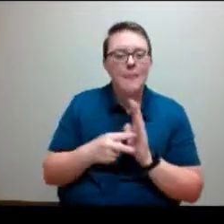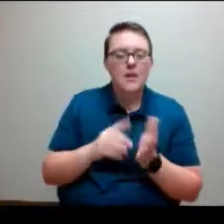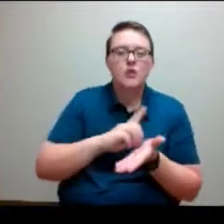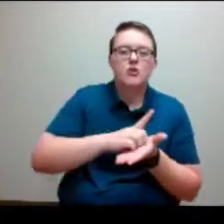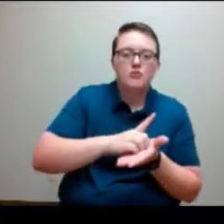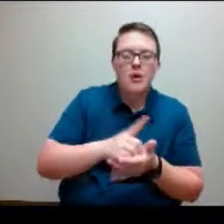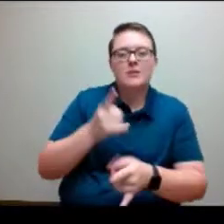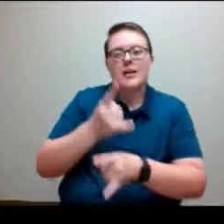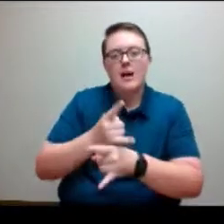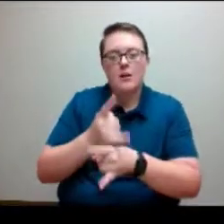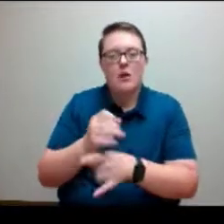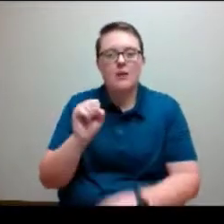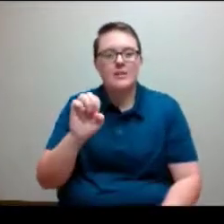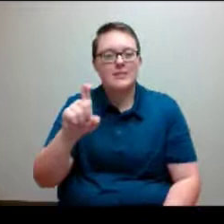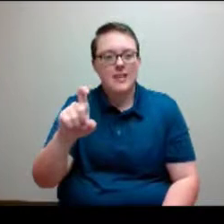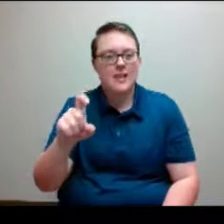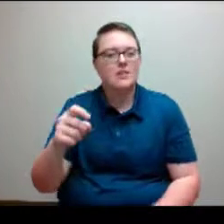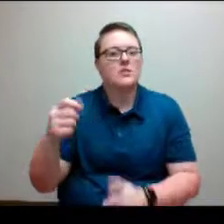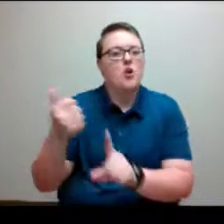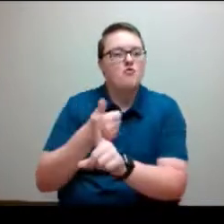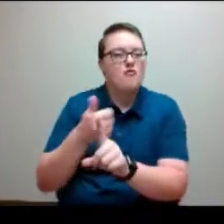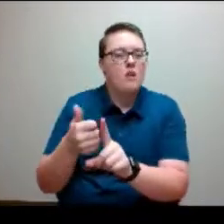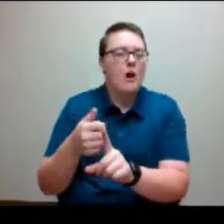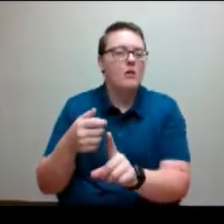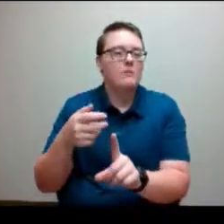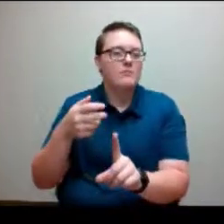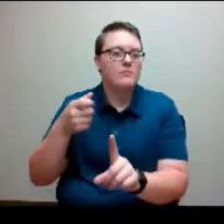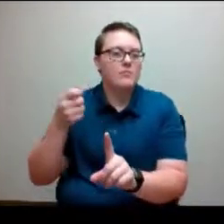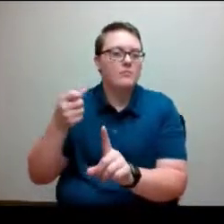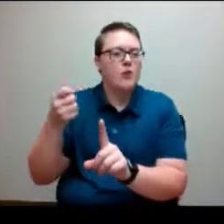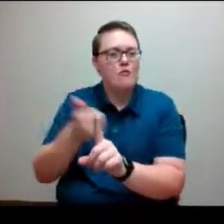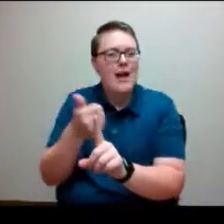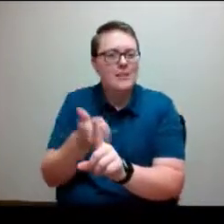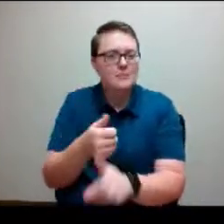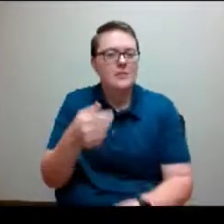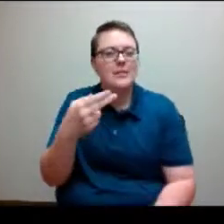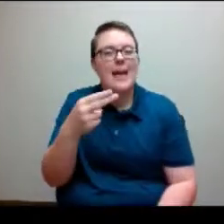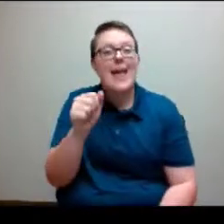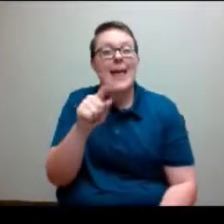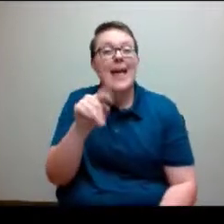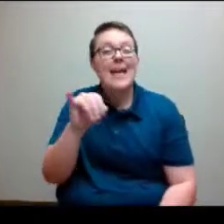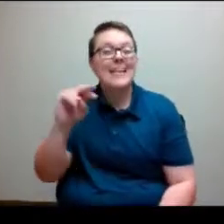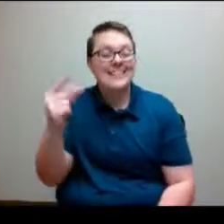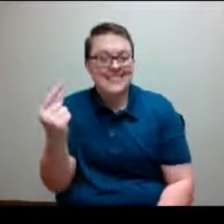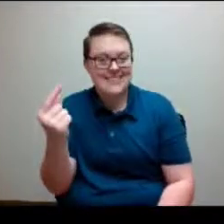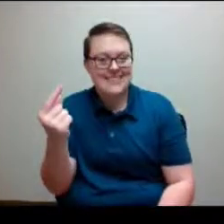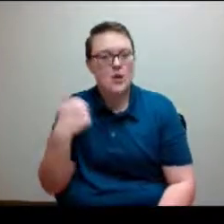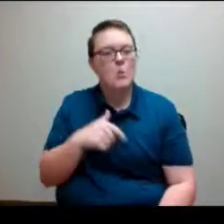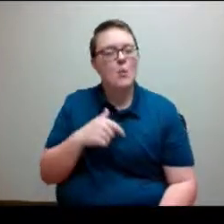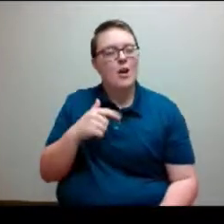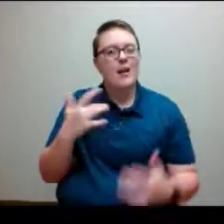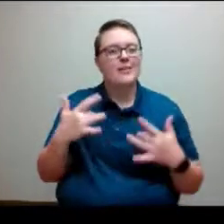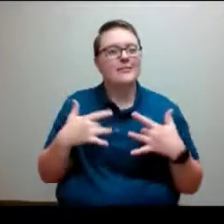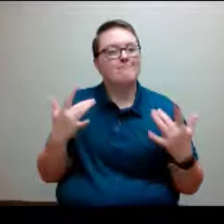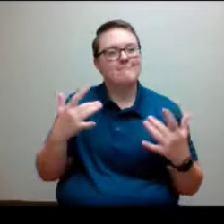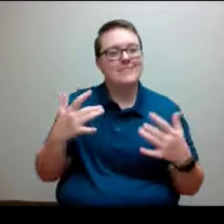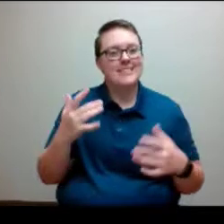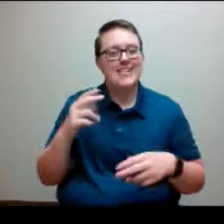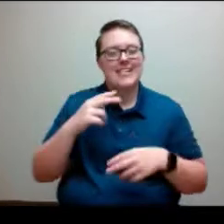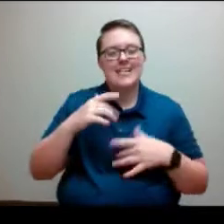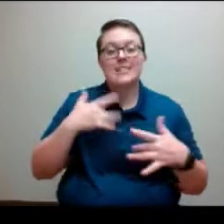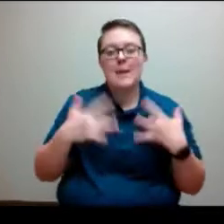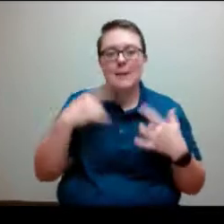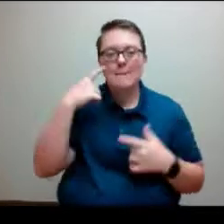Sex, Harassment, and Hazing. so this year we're really excited that there now is going to be a one college model where we have a District